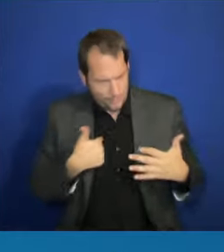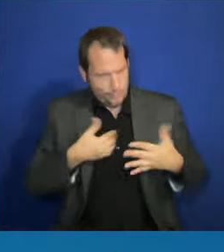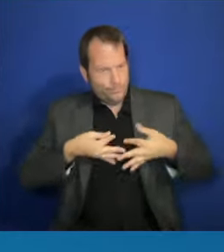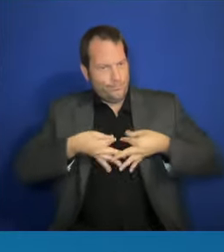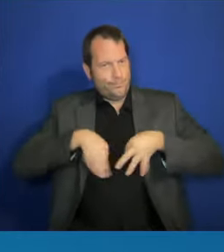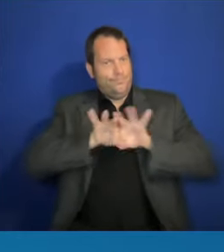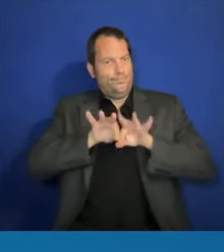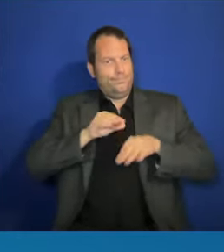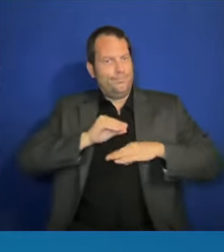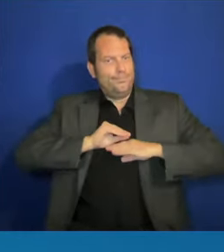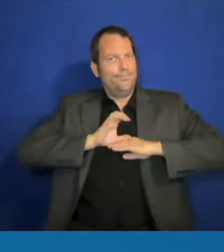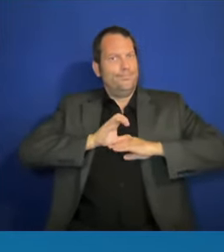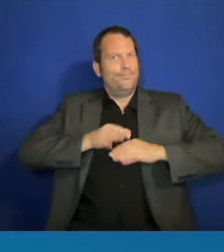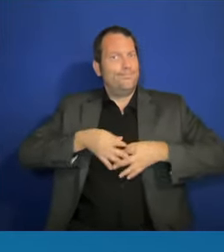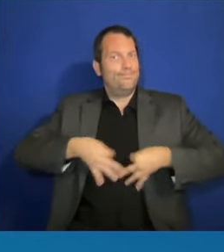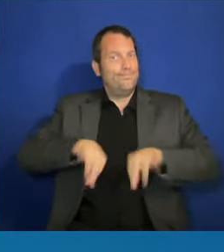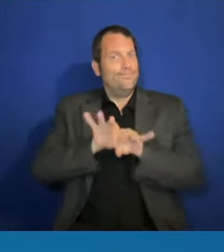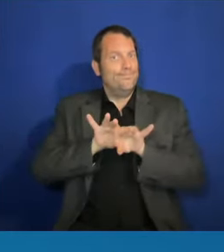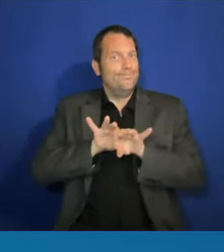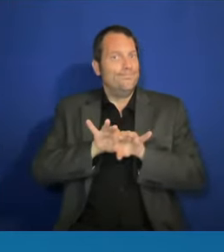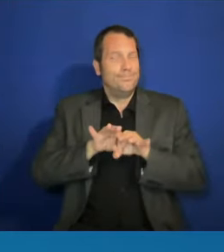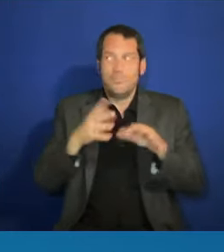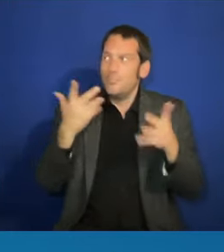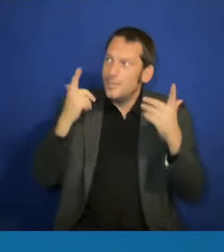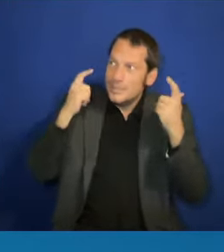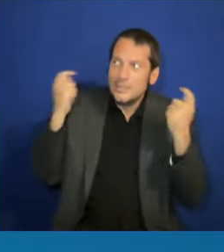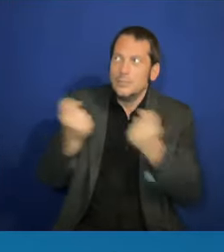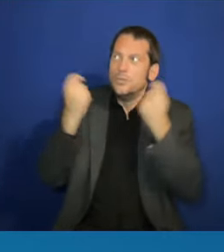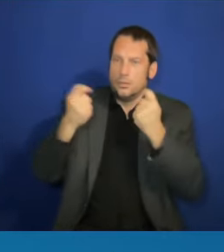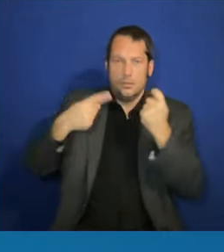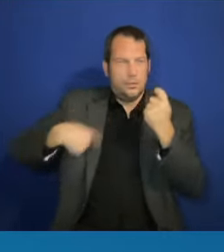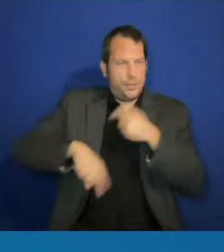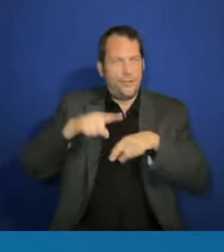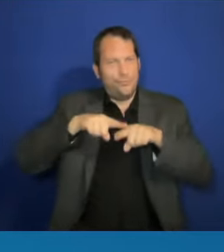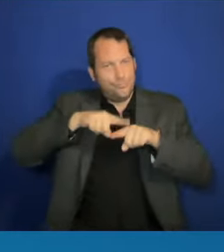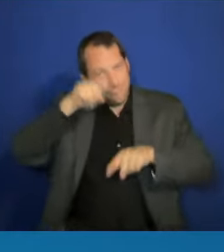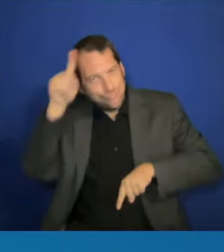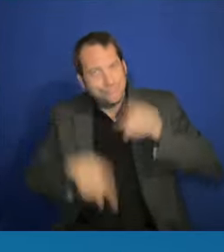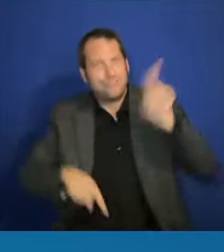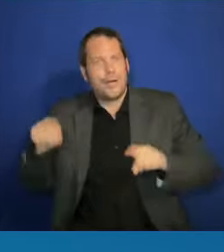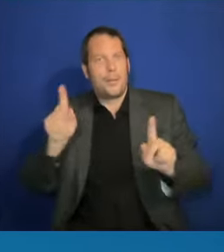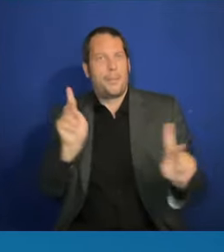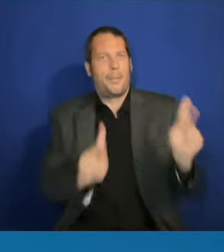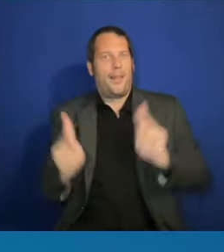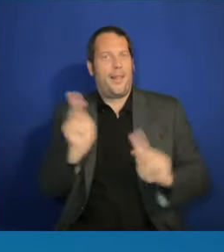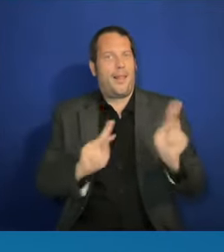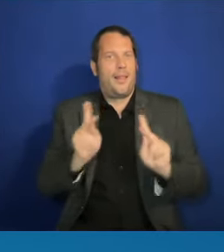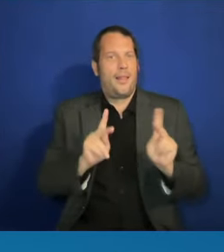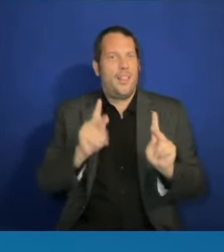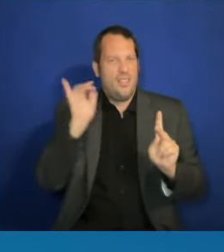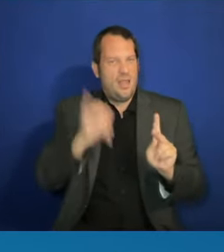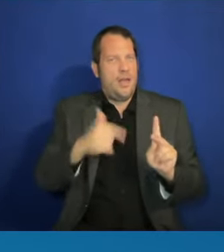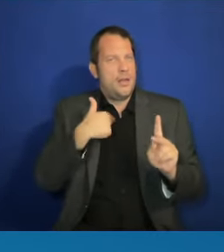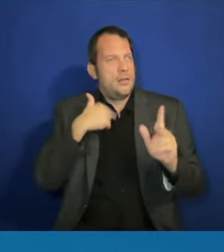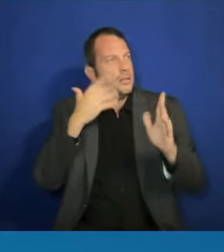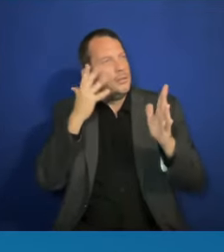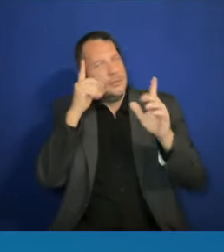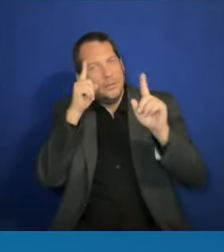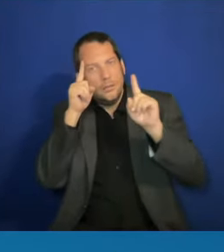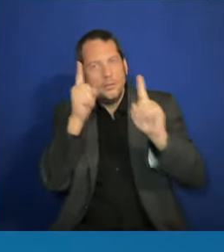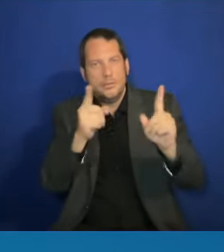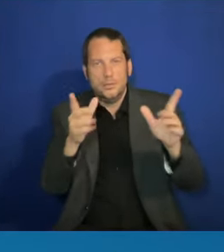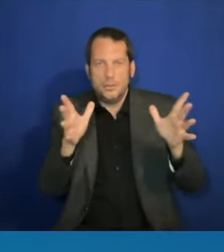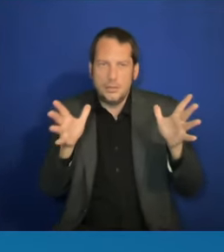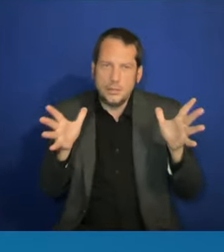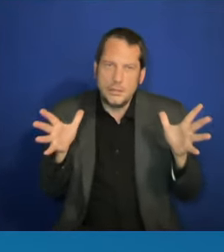hopefully is a step toward understanding what we should celebrate in terms of unity. That being said, there are lots of challenges that we're facing